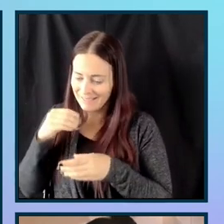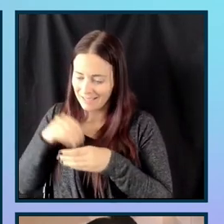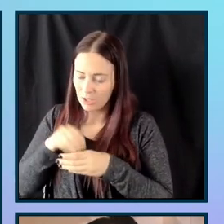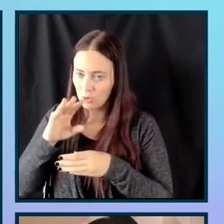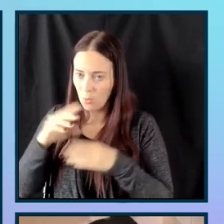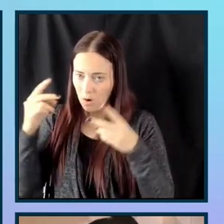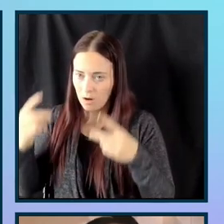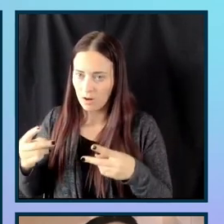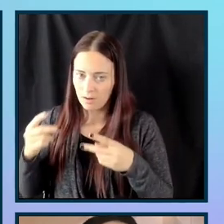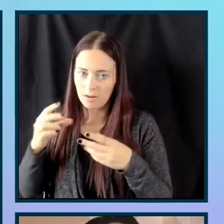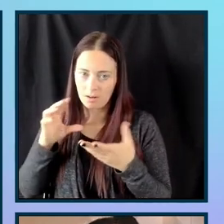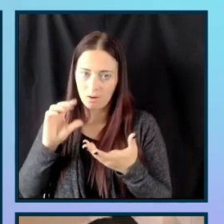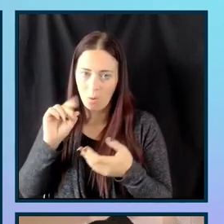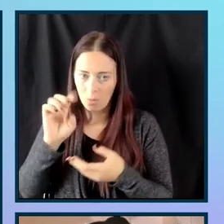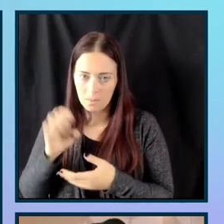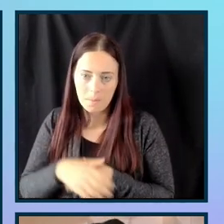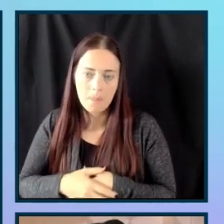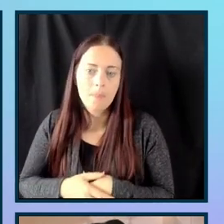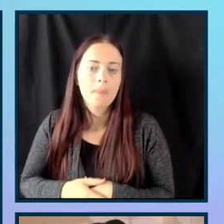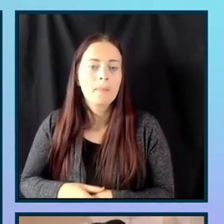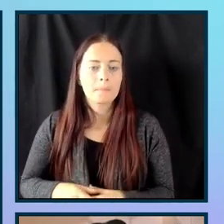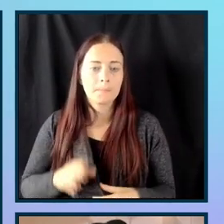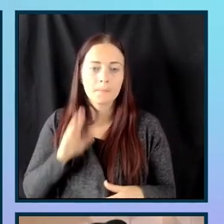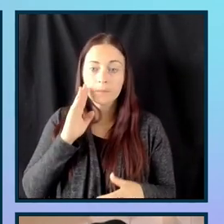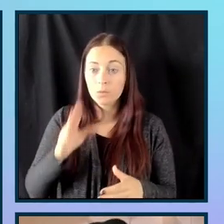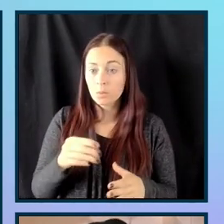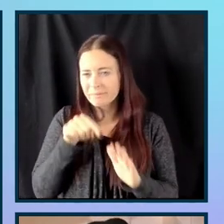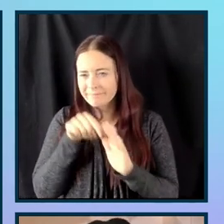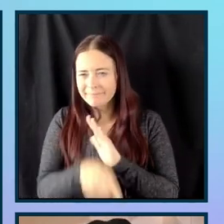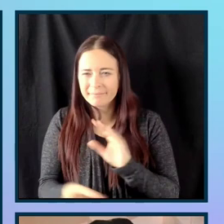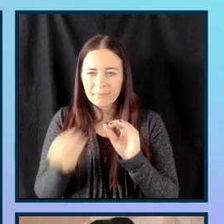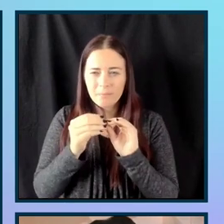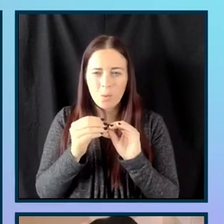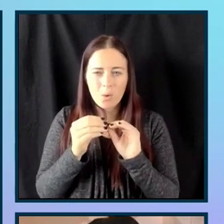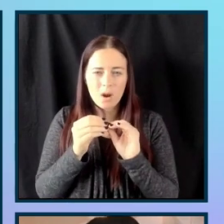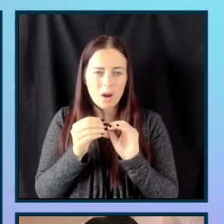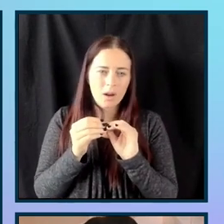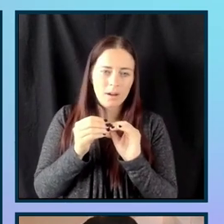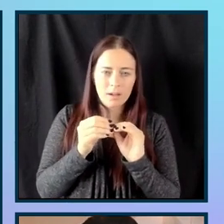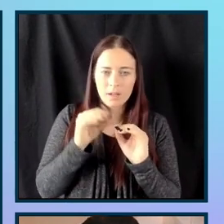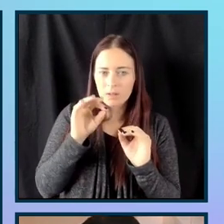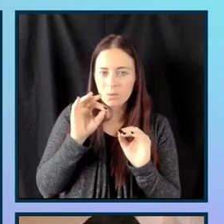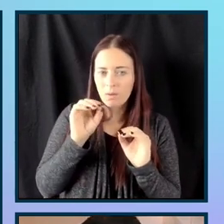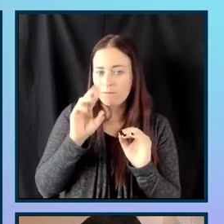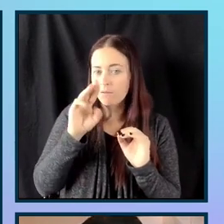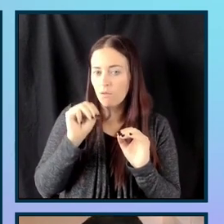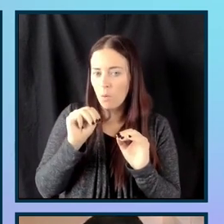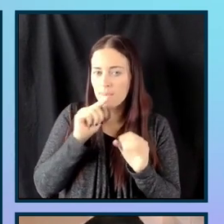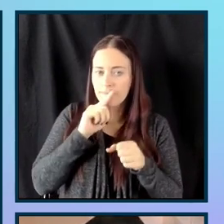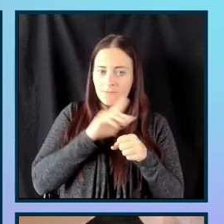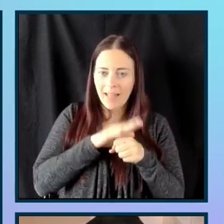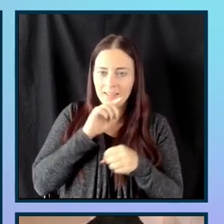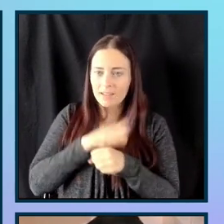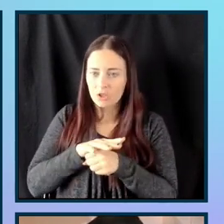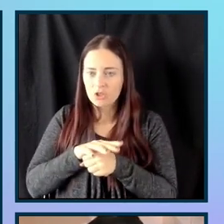Okay. So, let's go back. And then we'll go into a little bit more deeper into form validations later in the session.